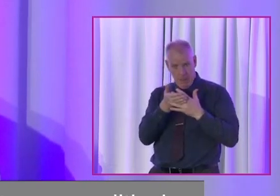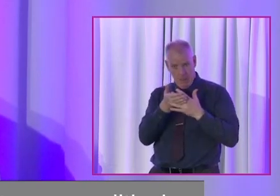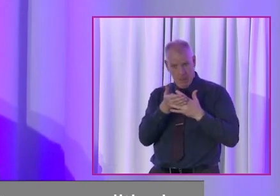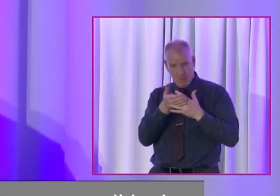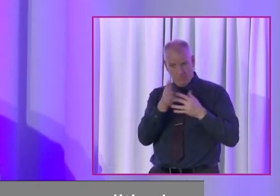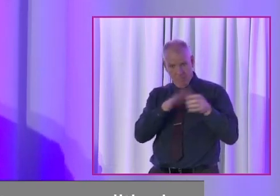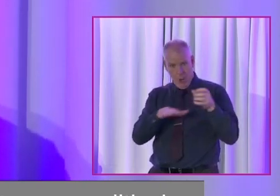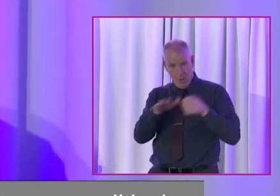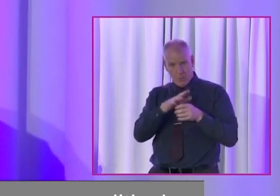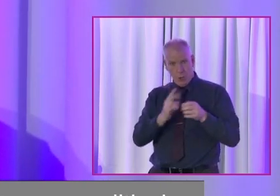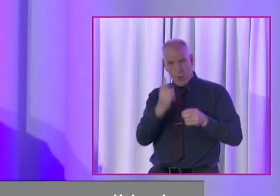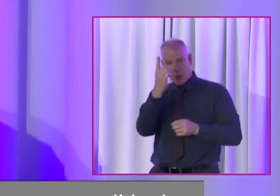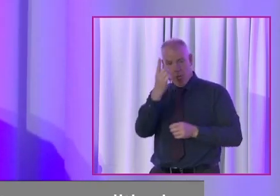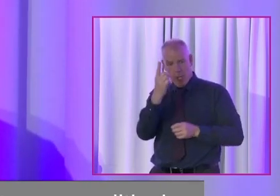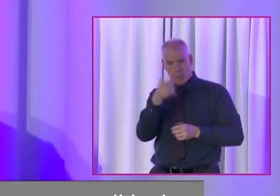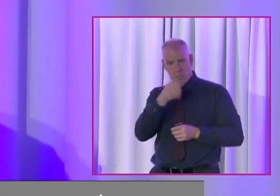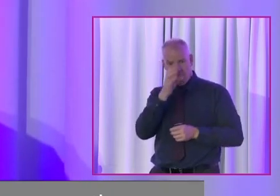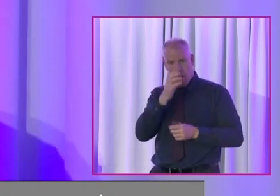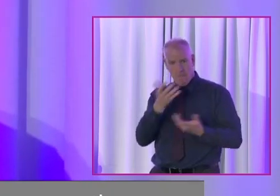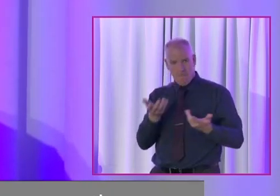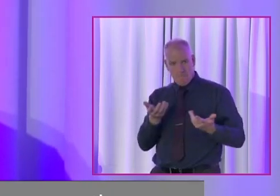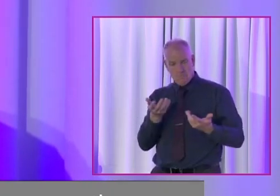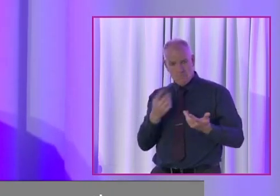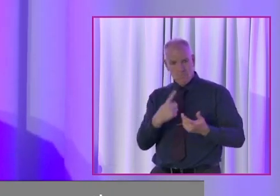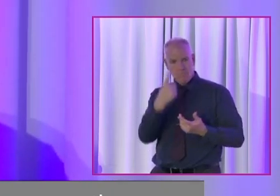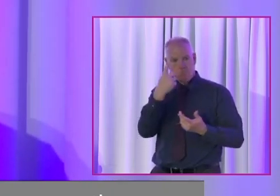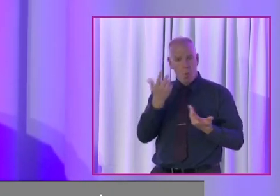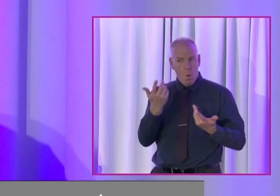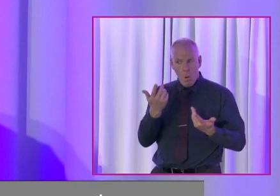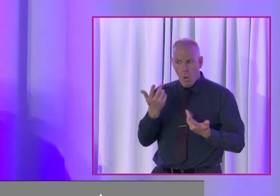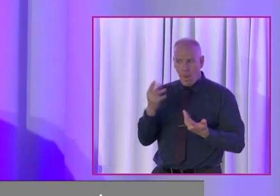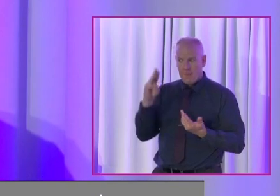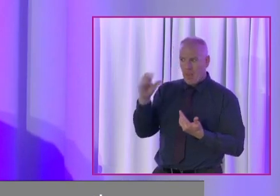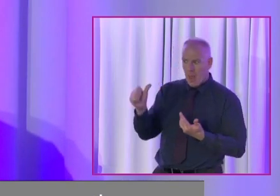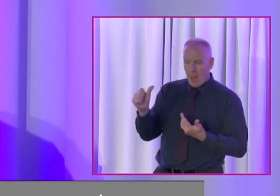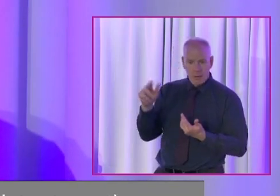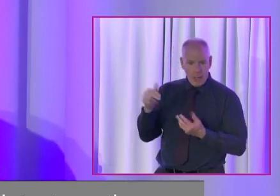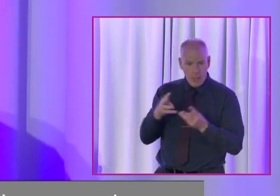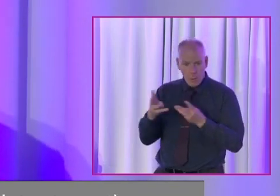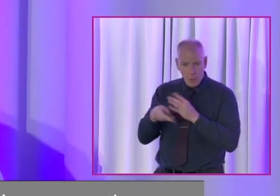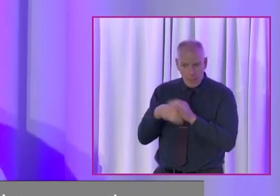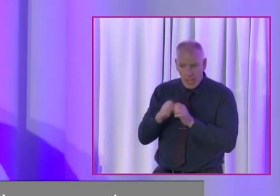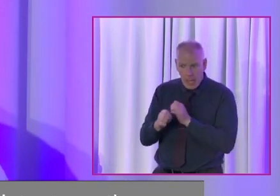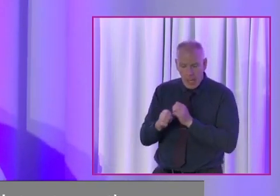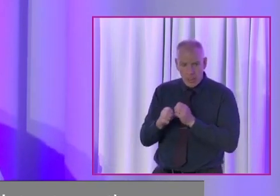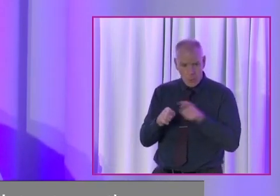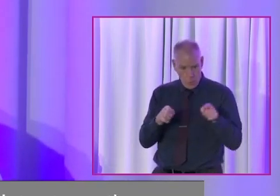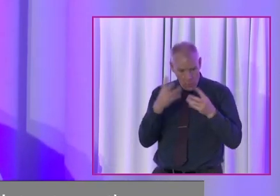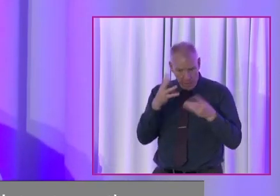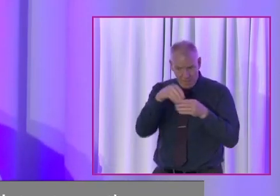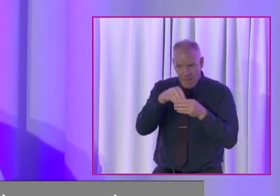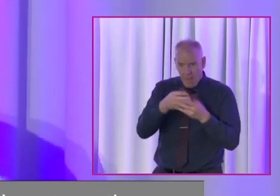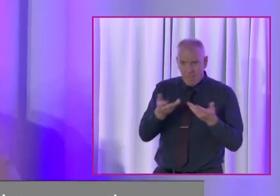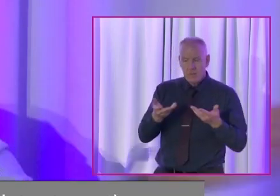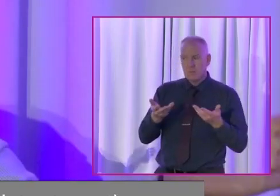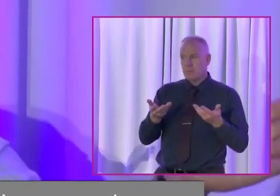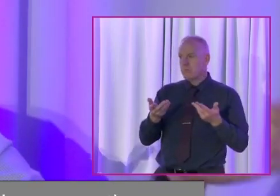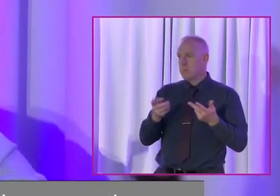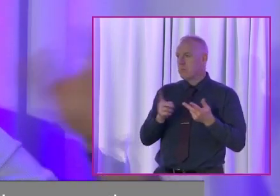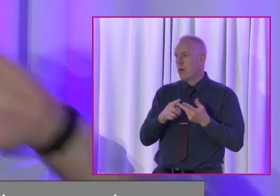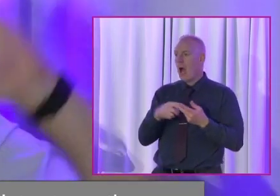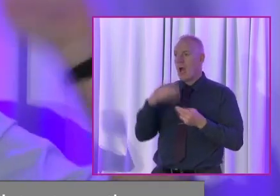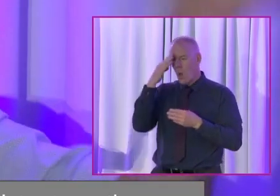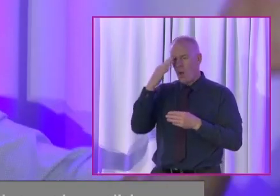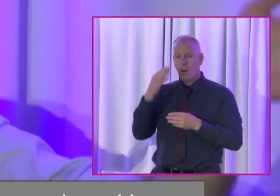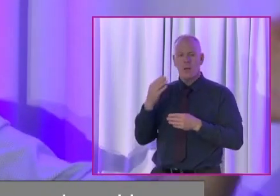a pub? If you have a personal assistant, if you're looking to have one, are they allowed to work at weekends? Are they allowed to go canvassing with you? I know Ethan Young